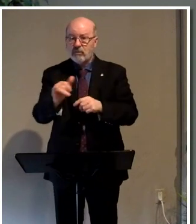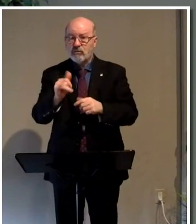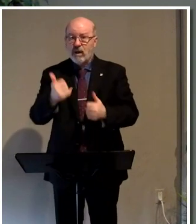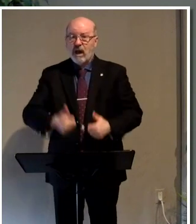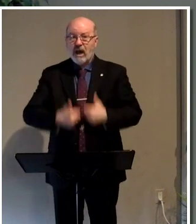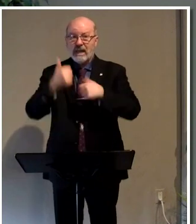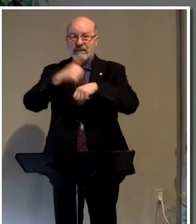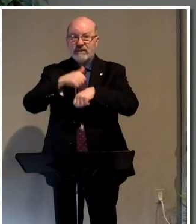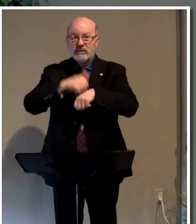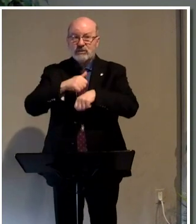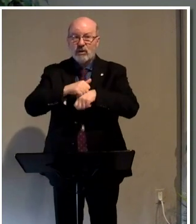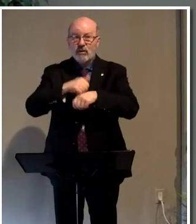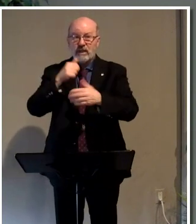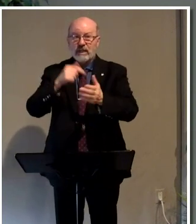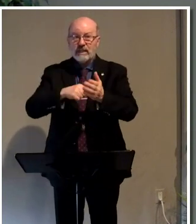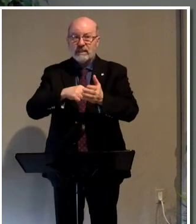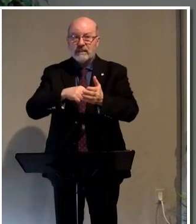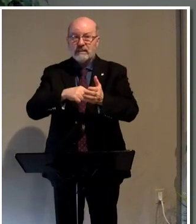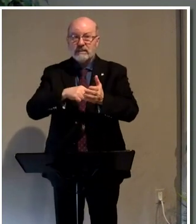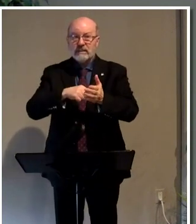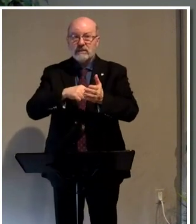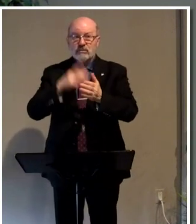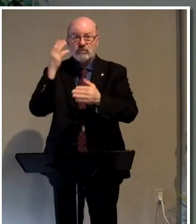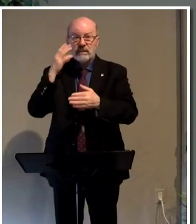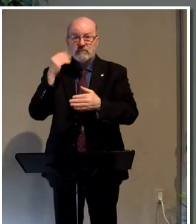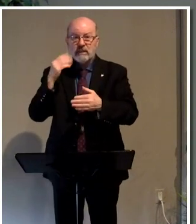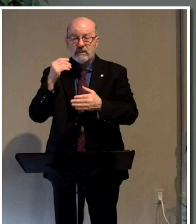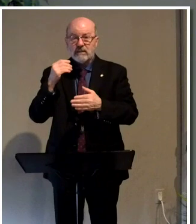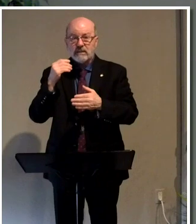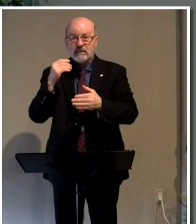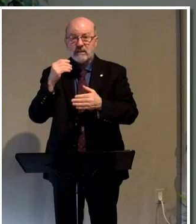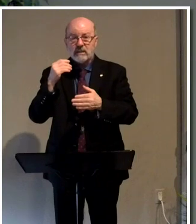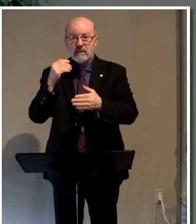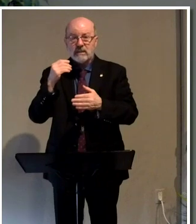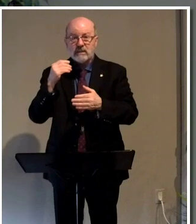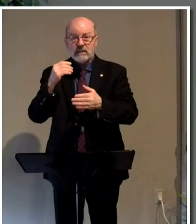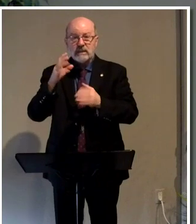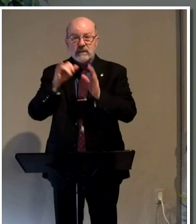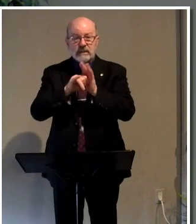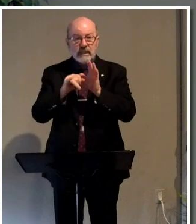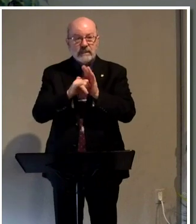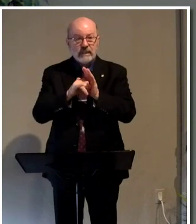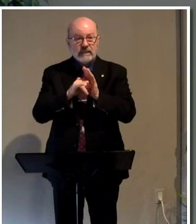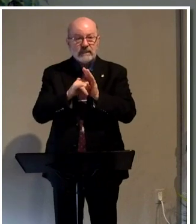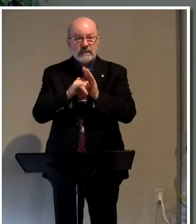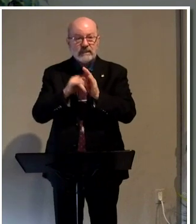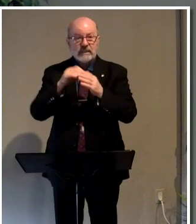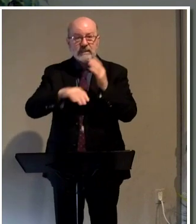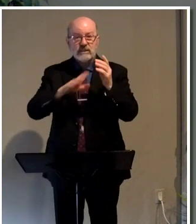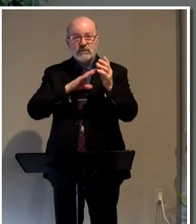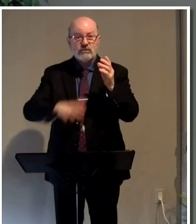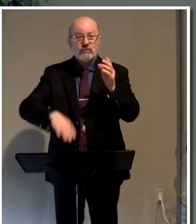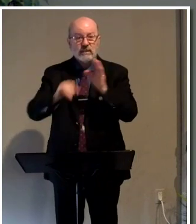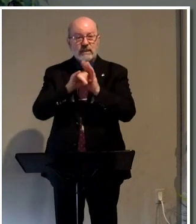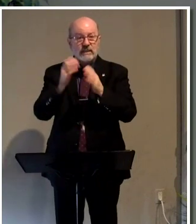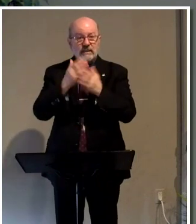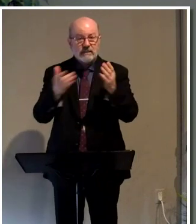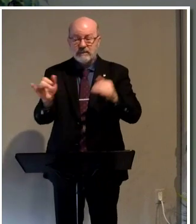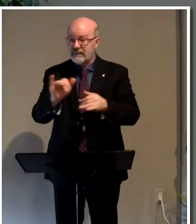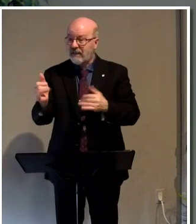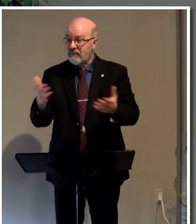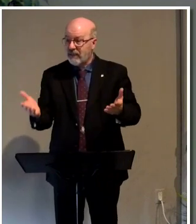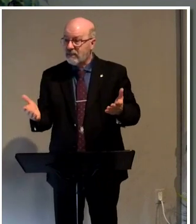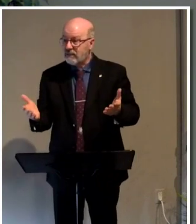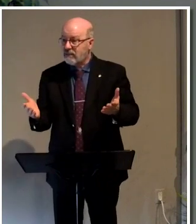stone. And this is going to you're going to experience the identity in Christ's identity, some of the same things. So